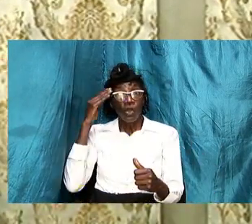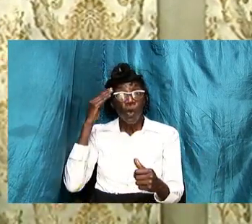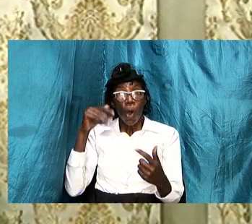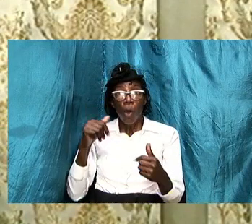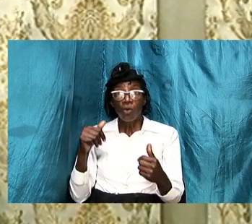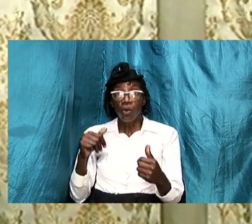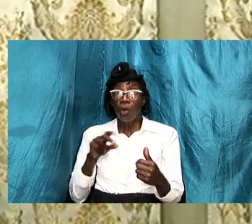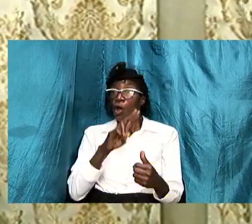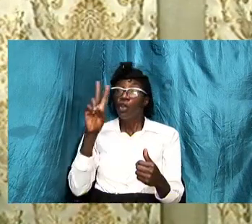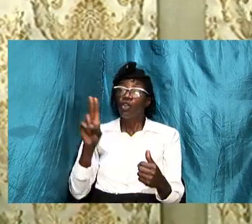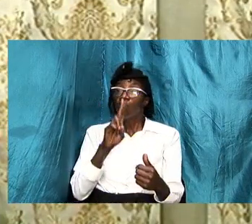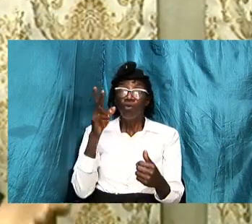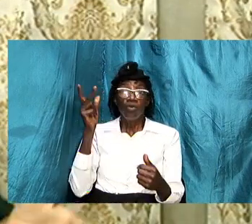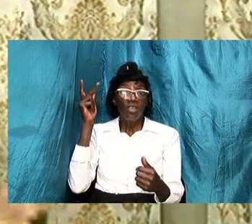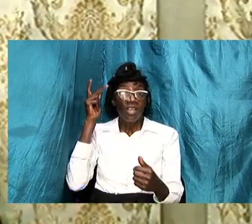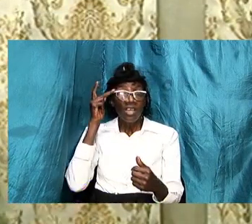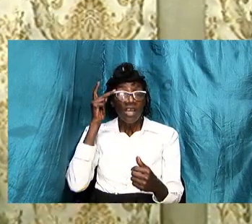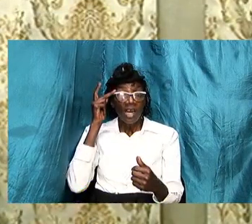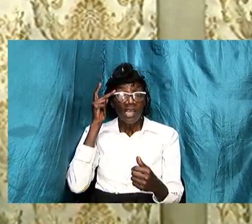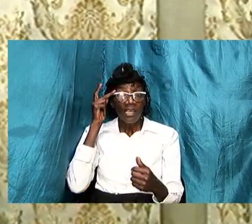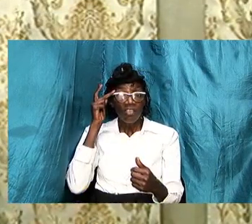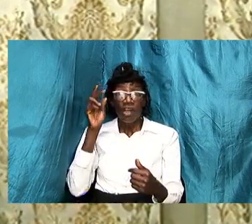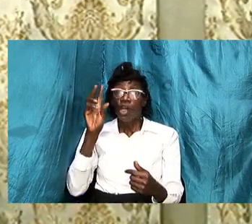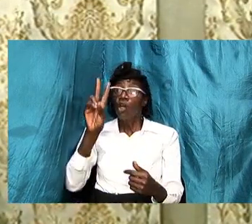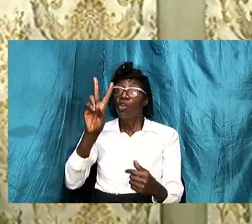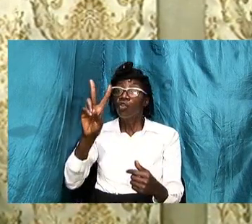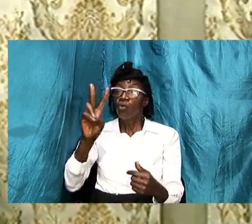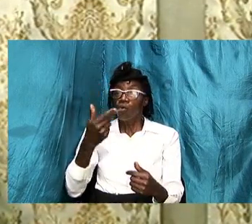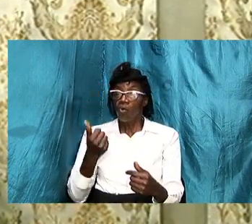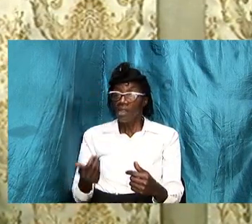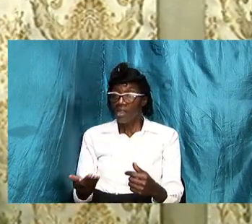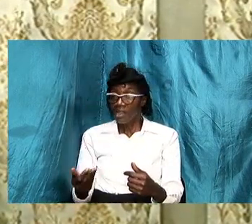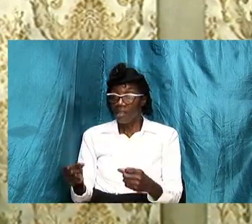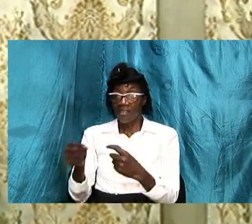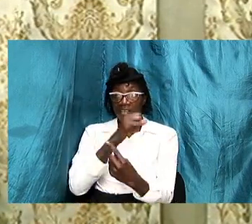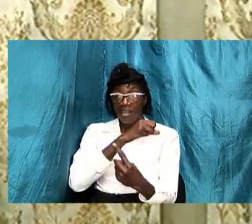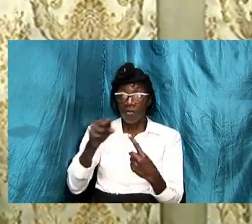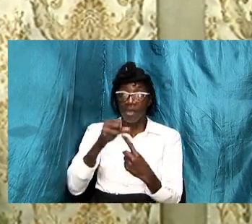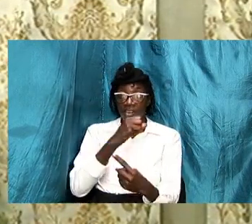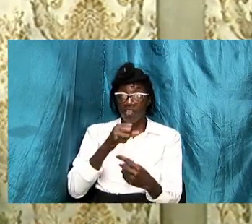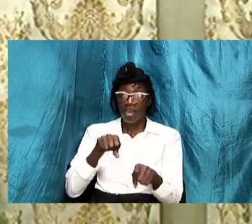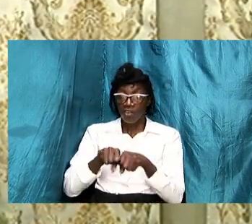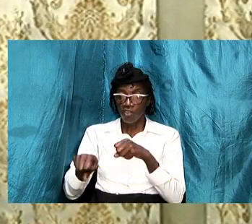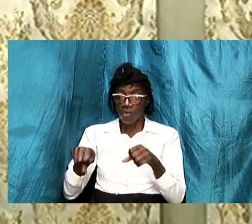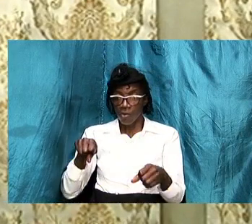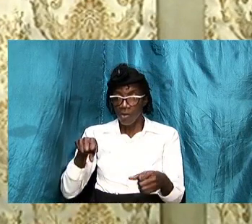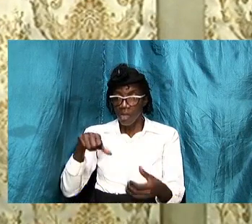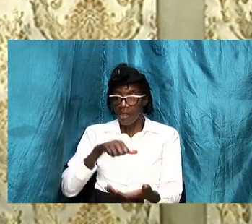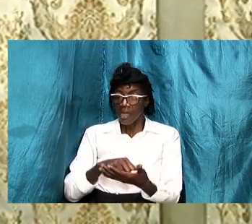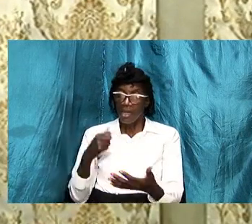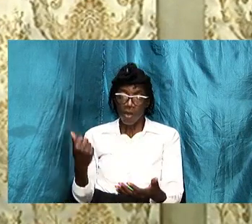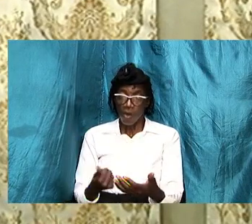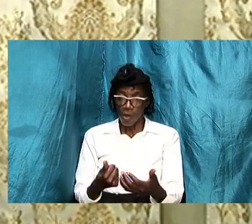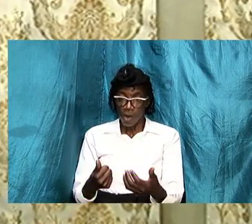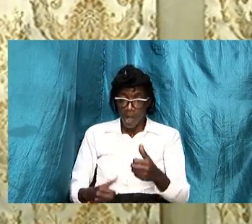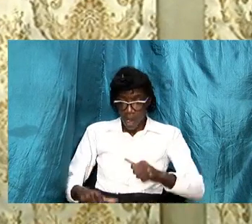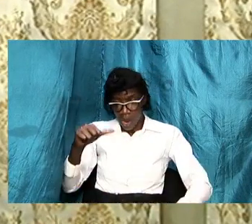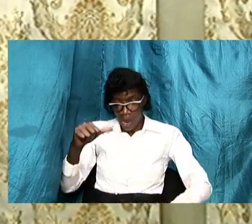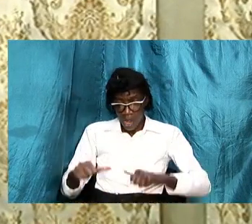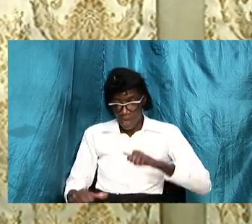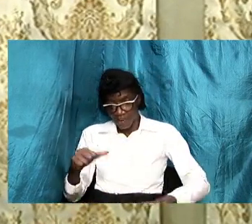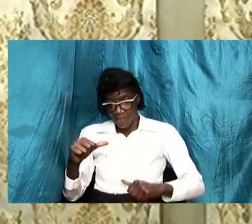to specific situations so that our actions and our decisions